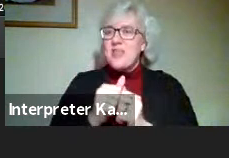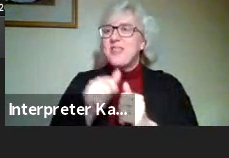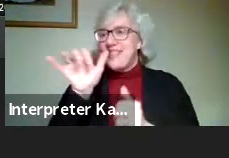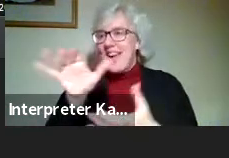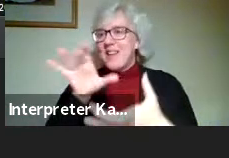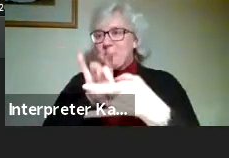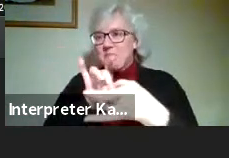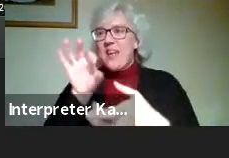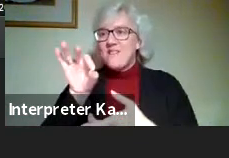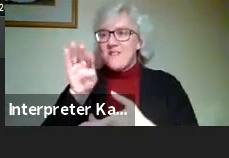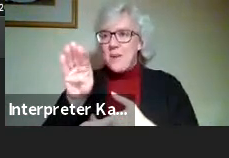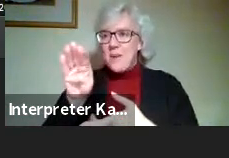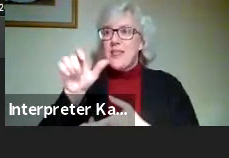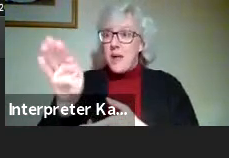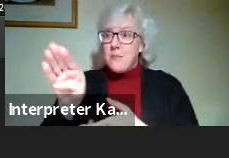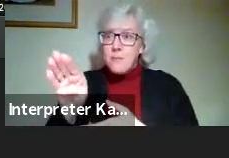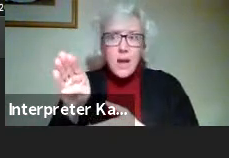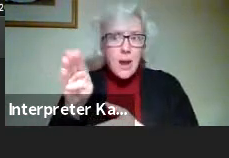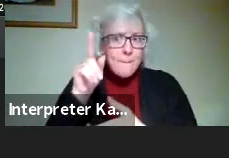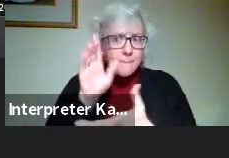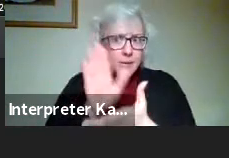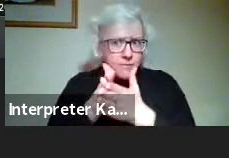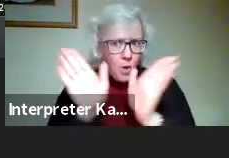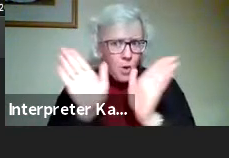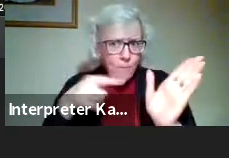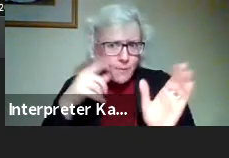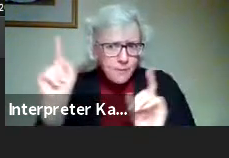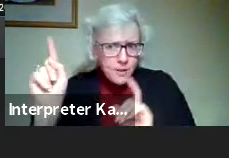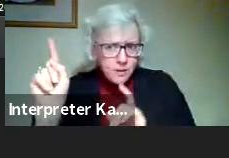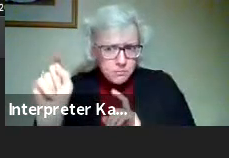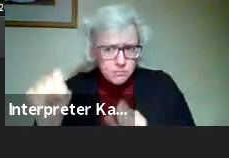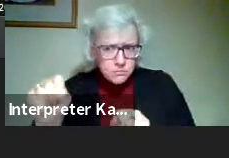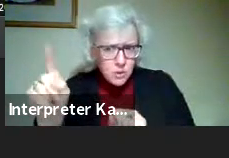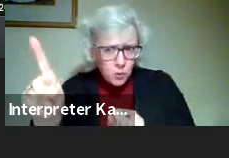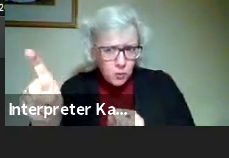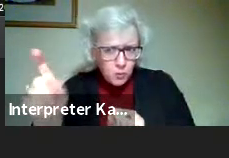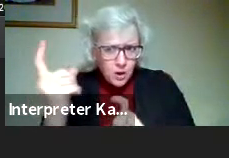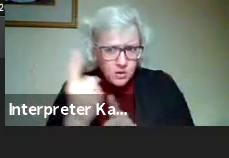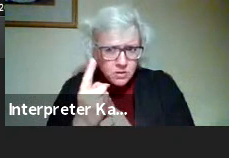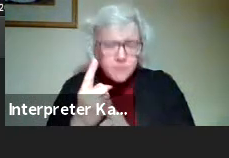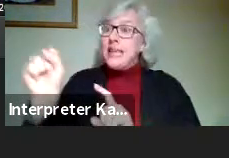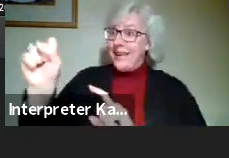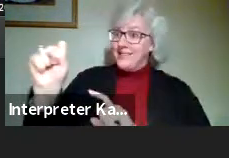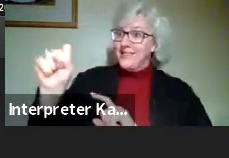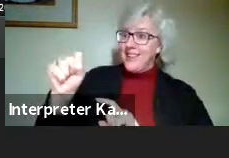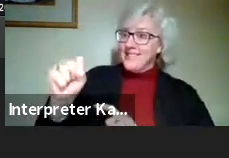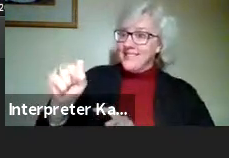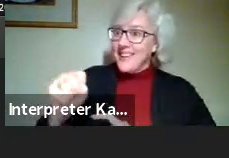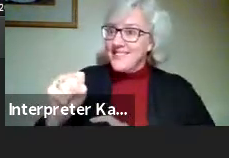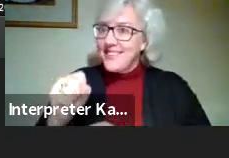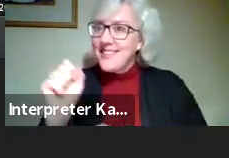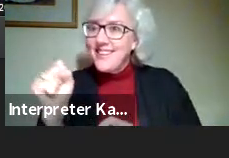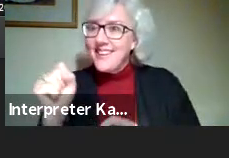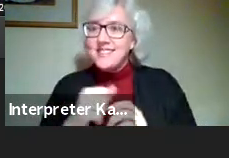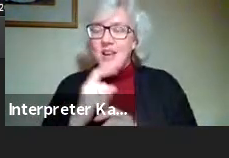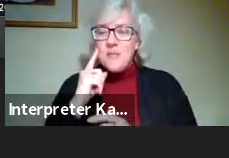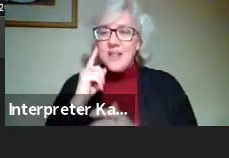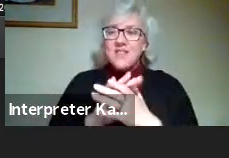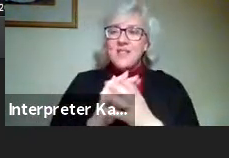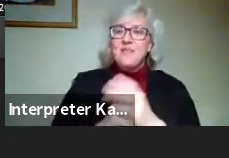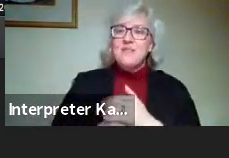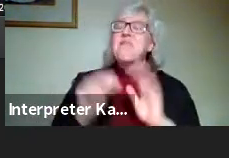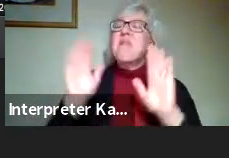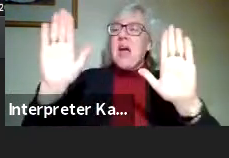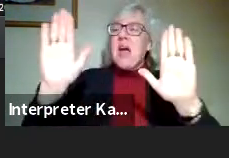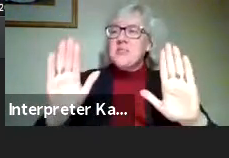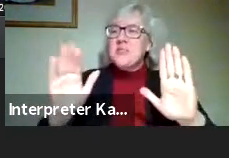And I believe they're also open to the public. Is that correct? I believe that they are. Yeah. Excellent.